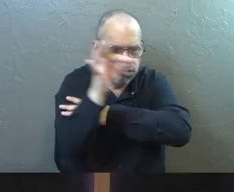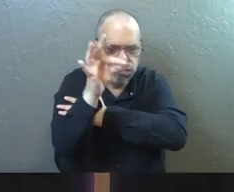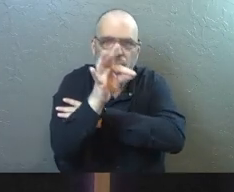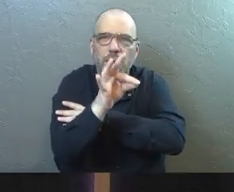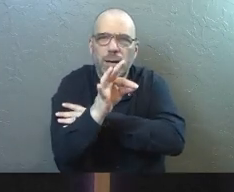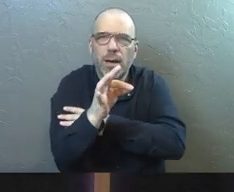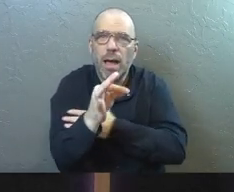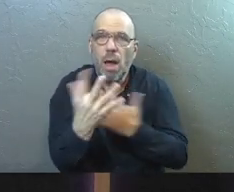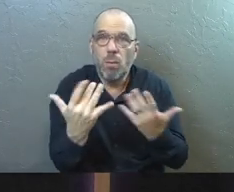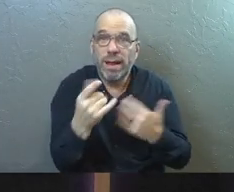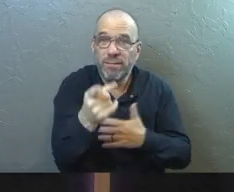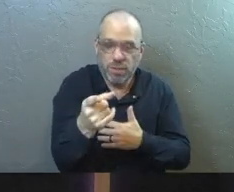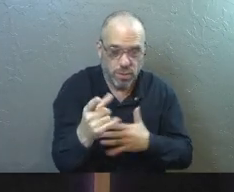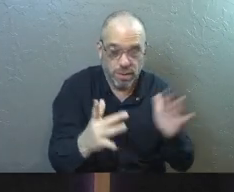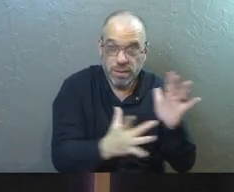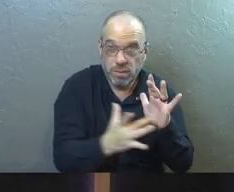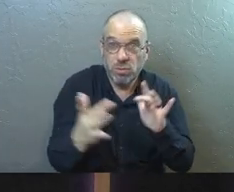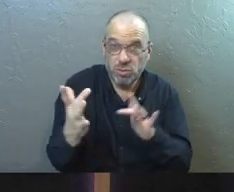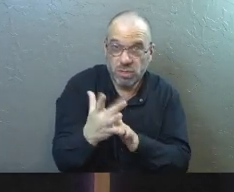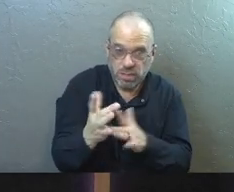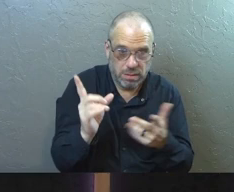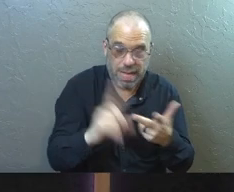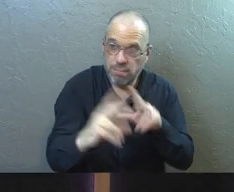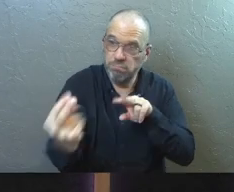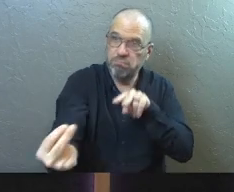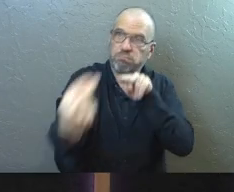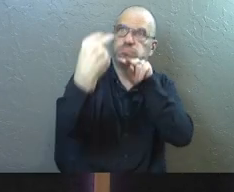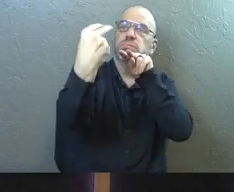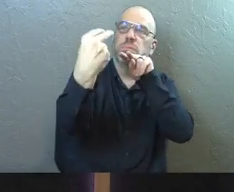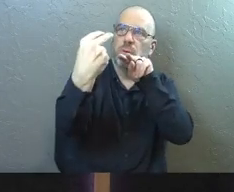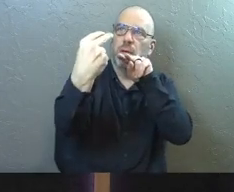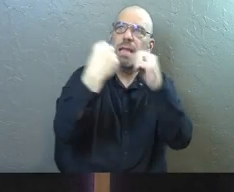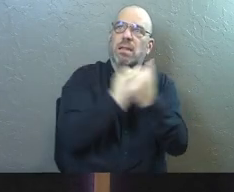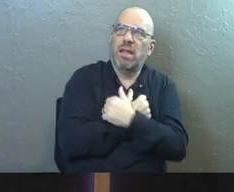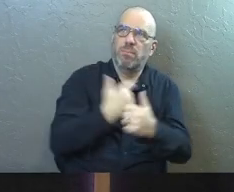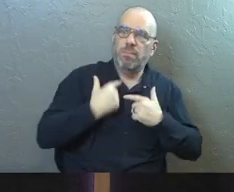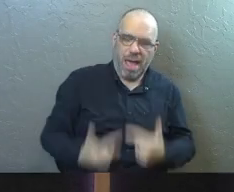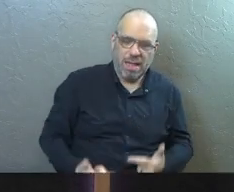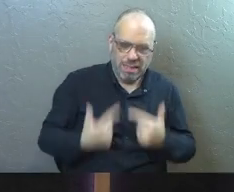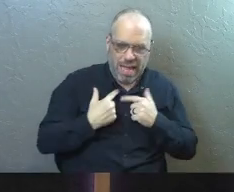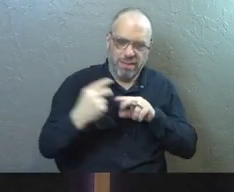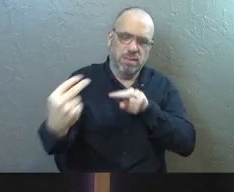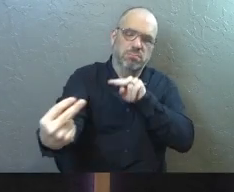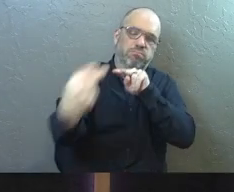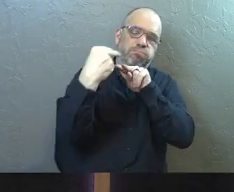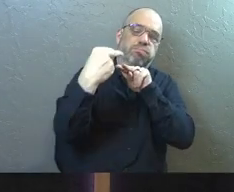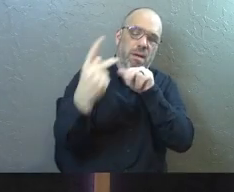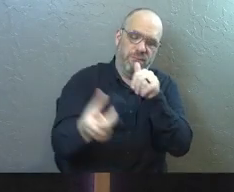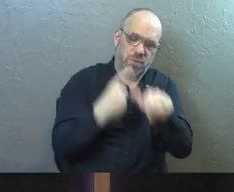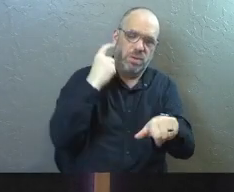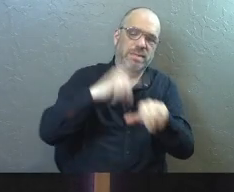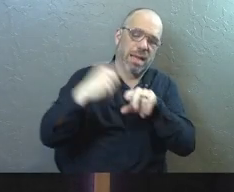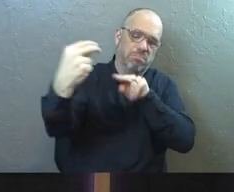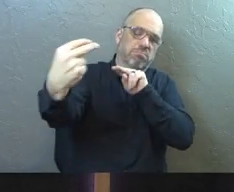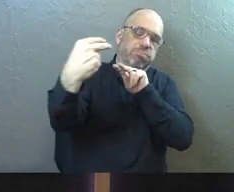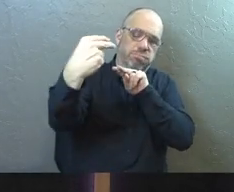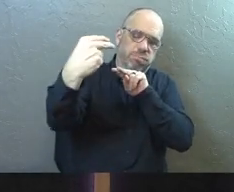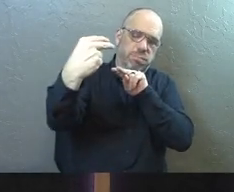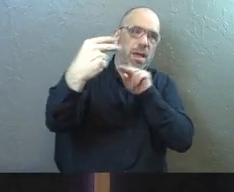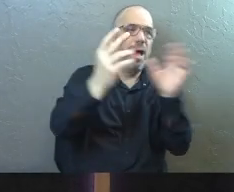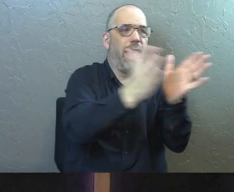What's waiting for us in the face of Jesus and the eyes of Jesus that have loved me my whole life staring back at me for the very first time?